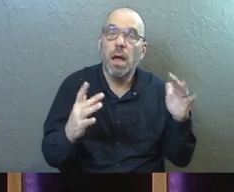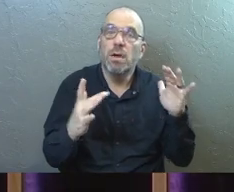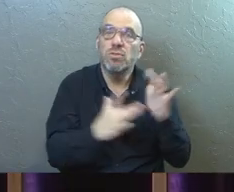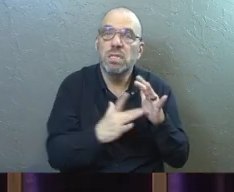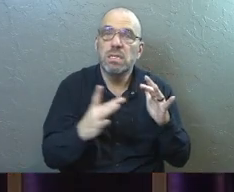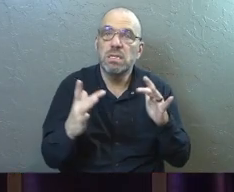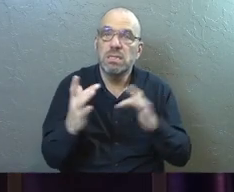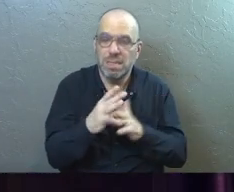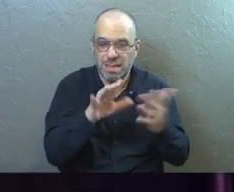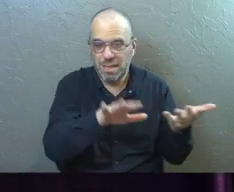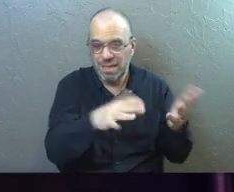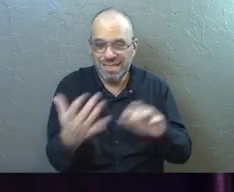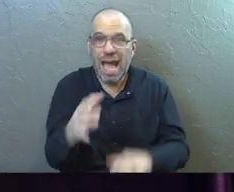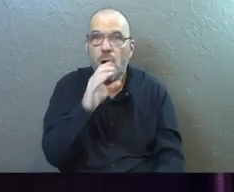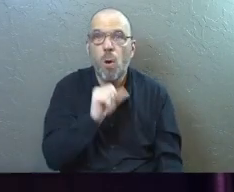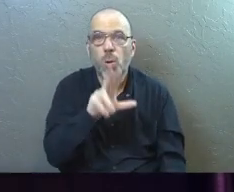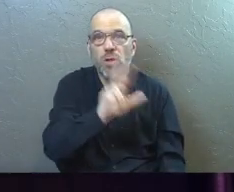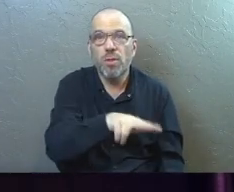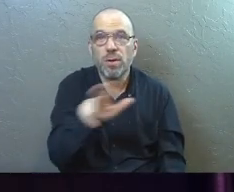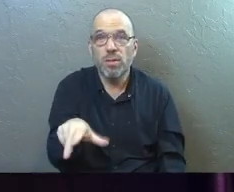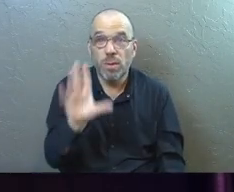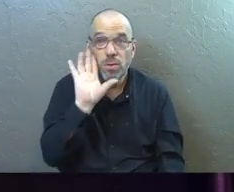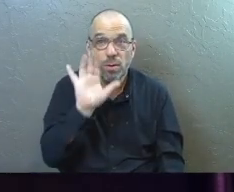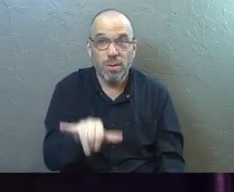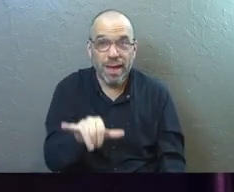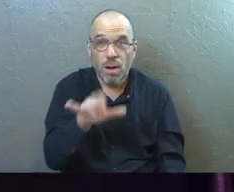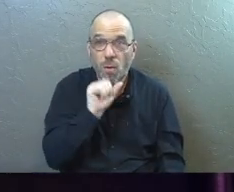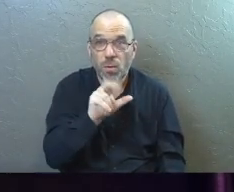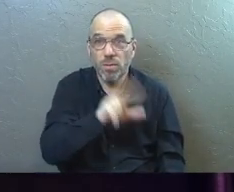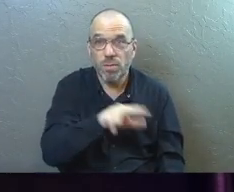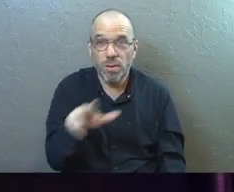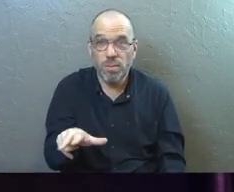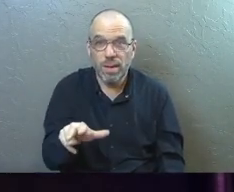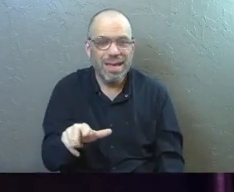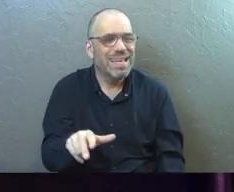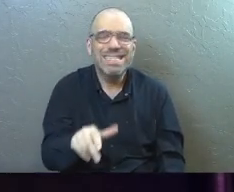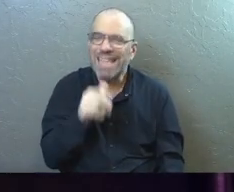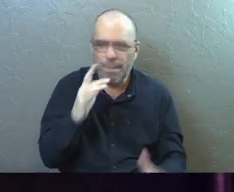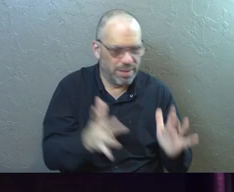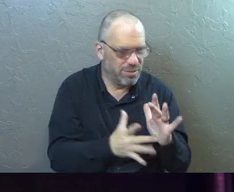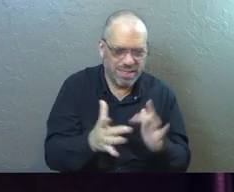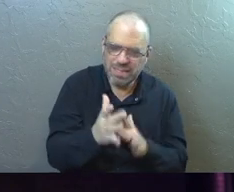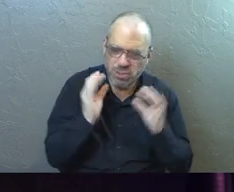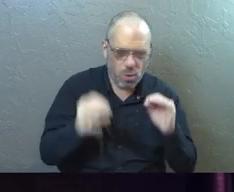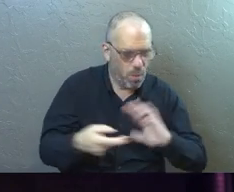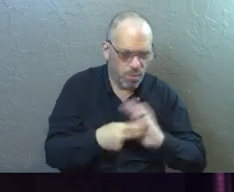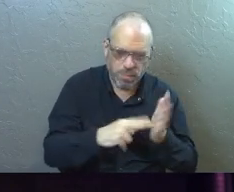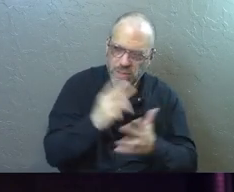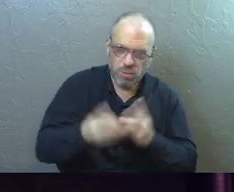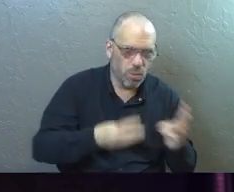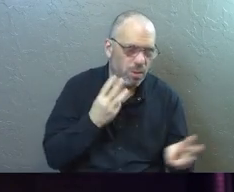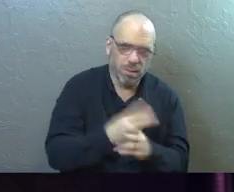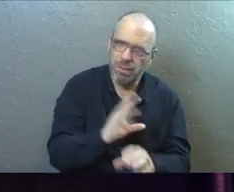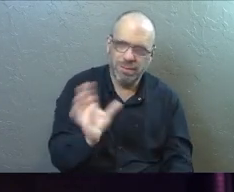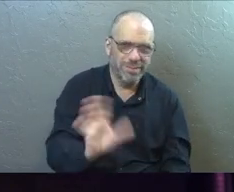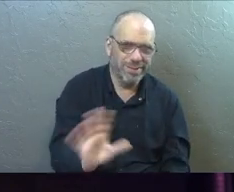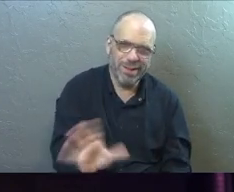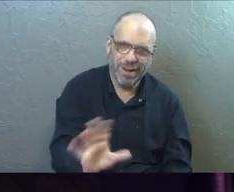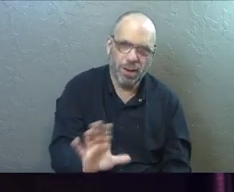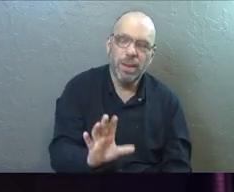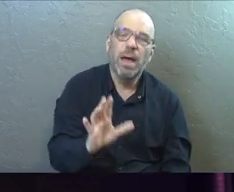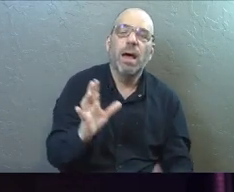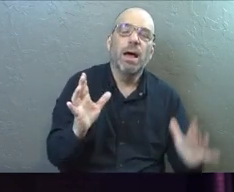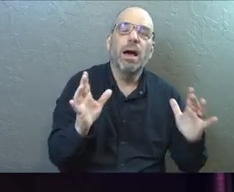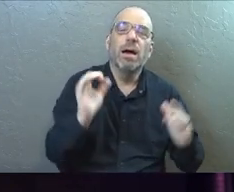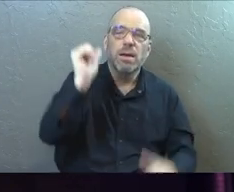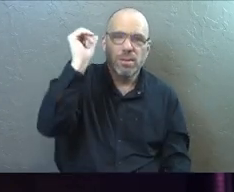Jesus died at 33 years old. And it was not because he lacked purpose in this world. It